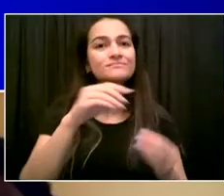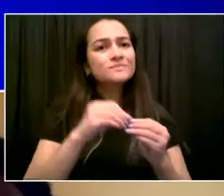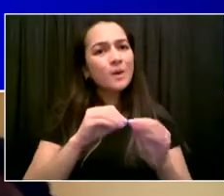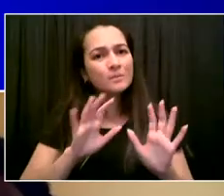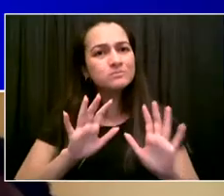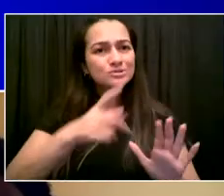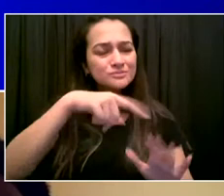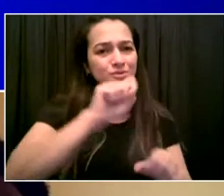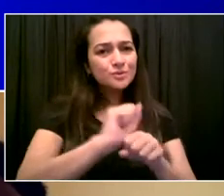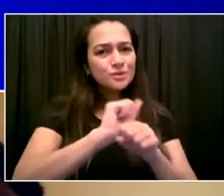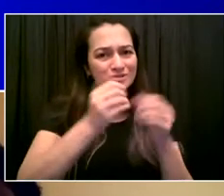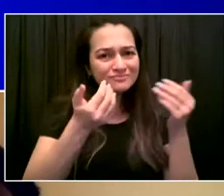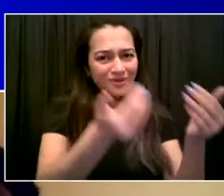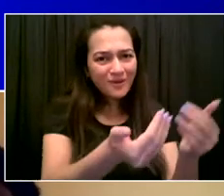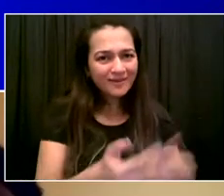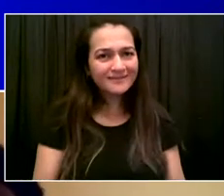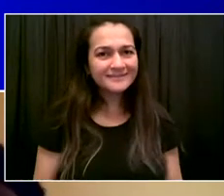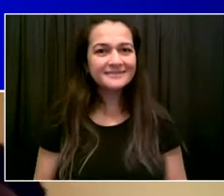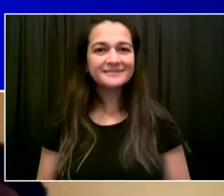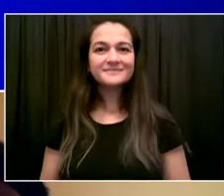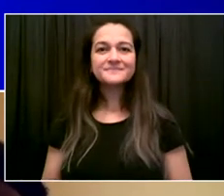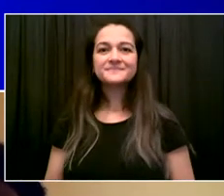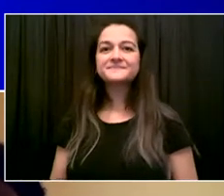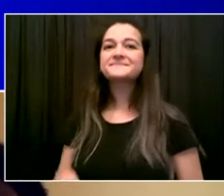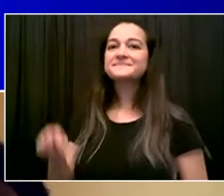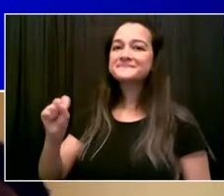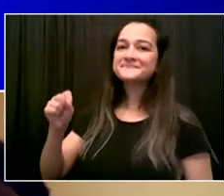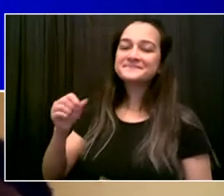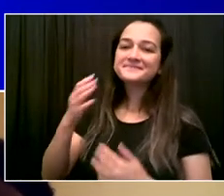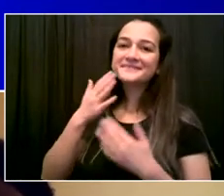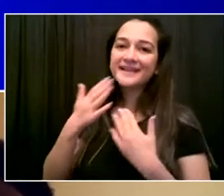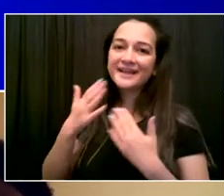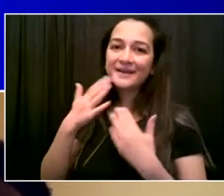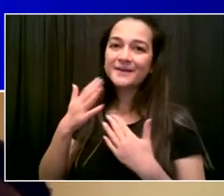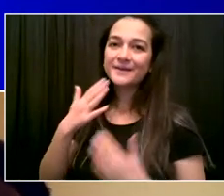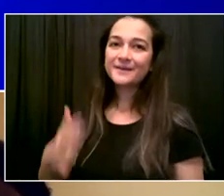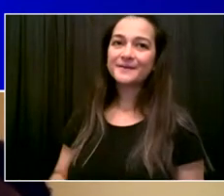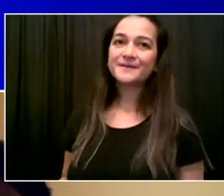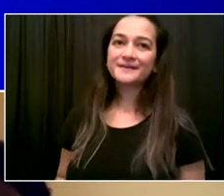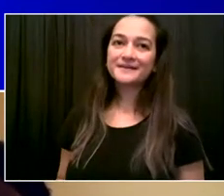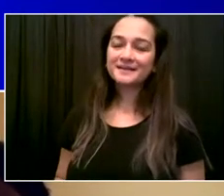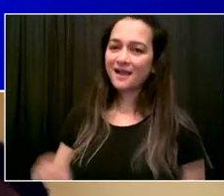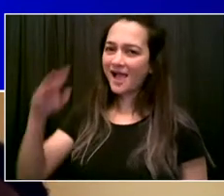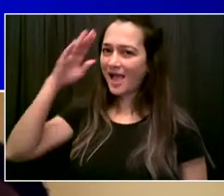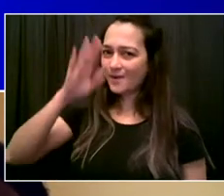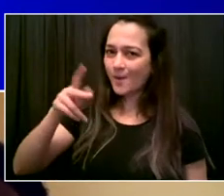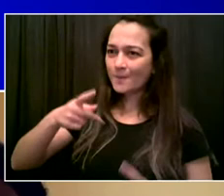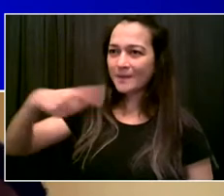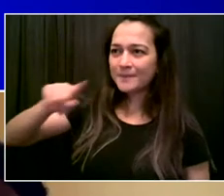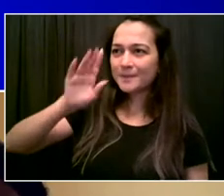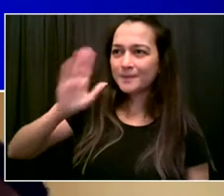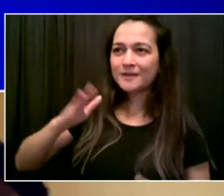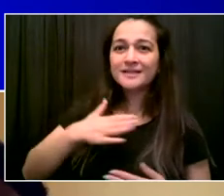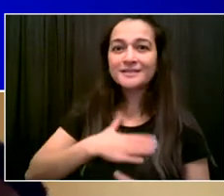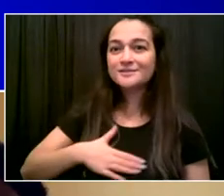much, Elio. And I know people are going to really, really have an amazing experience listening to your compositions and the beautiful